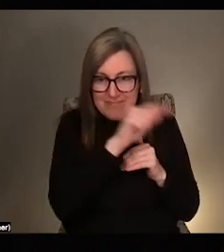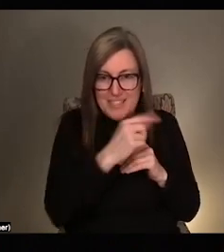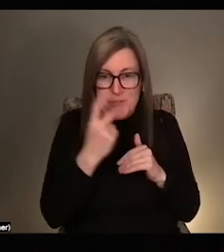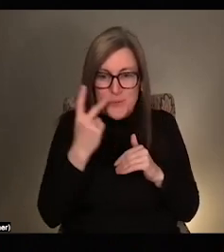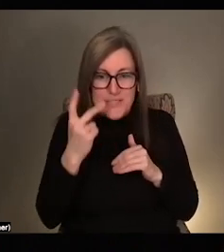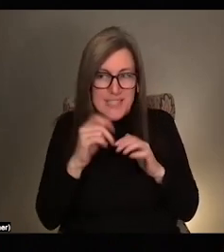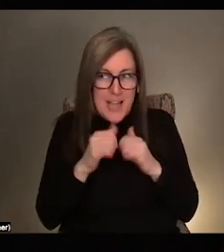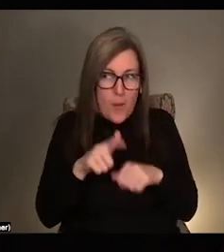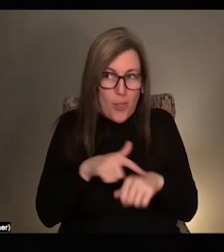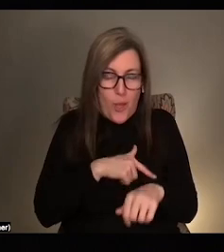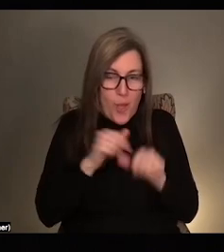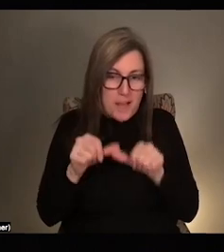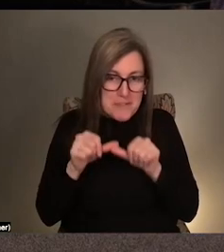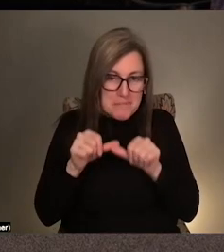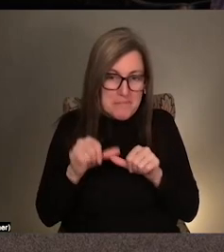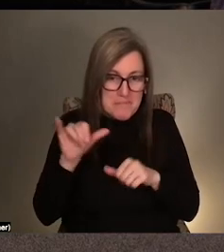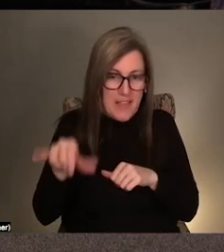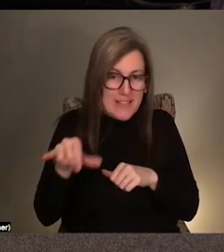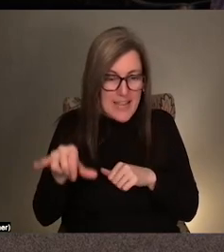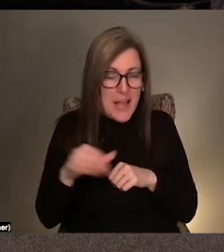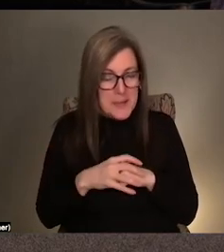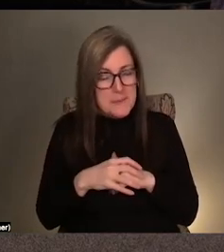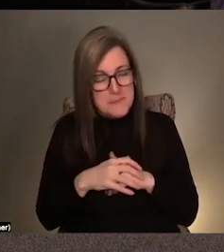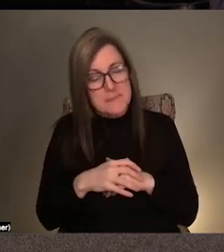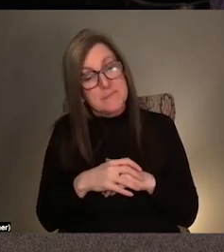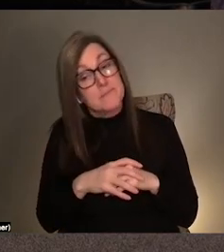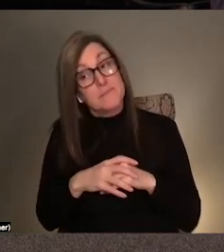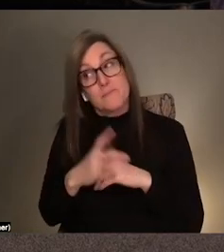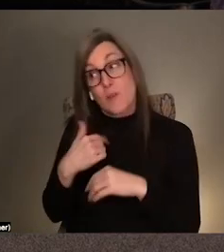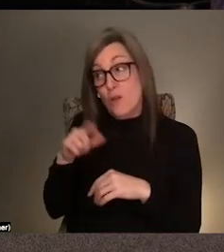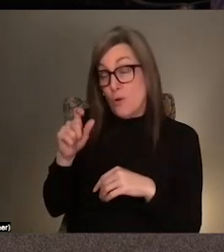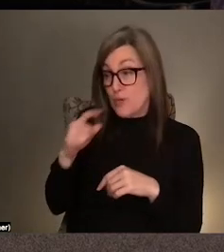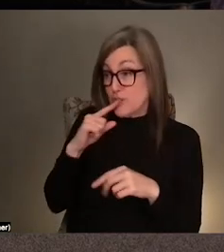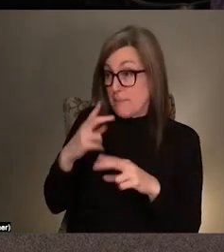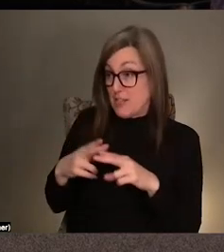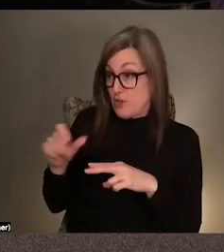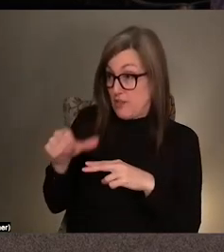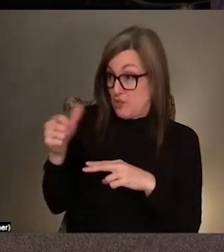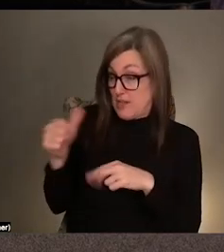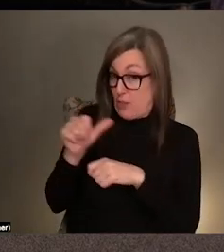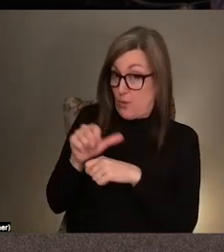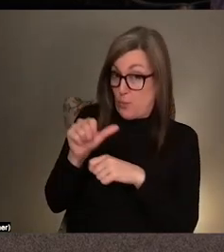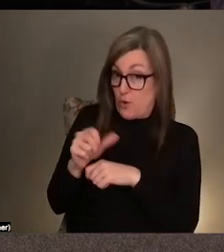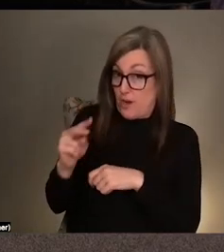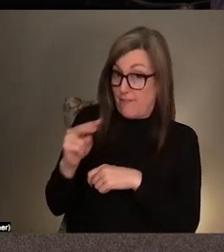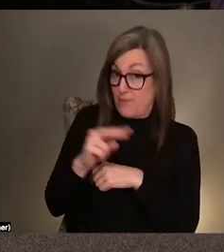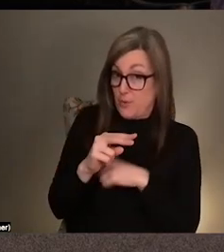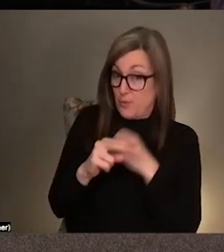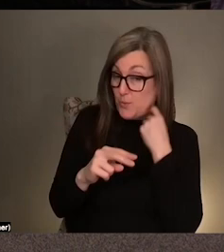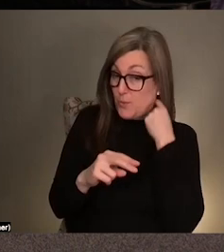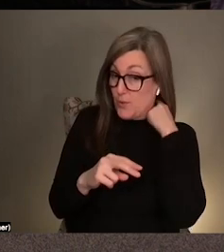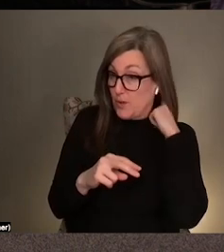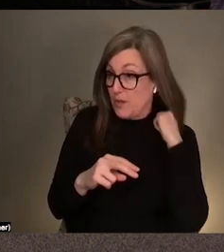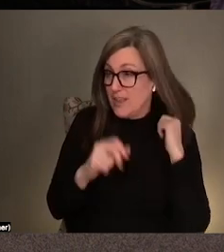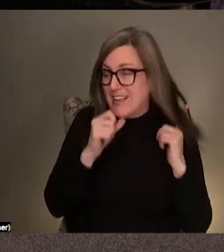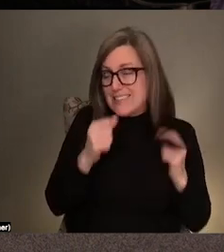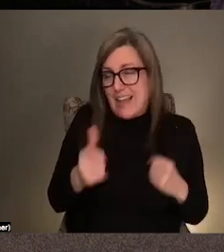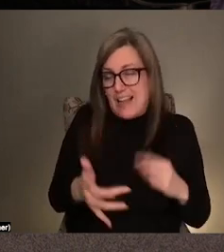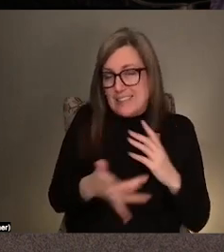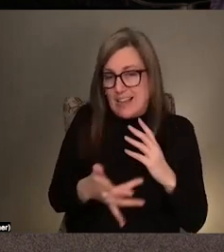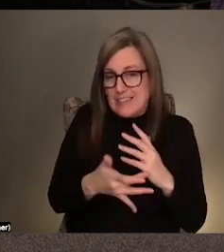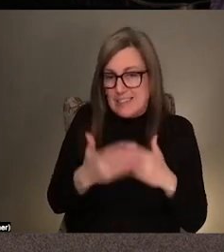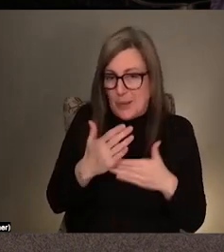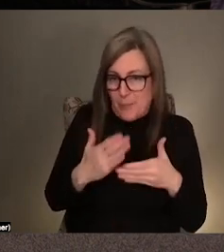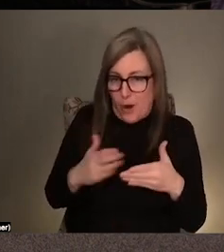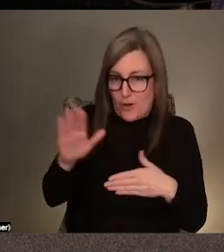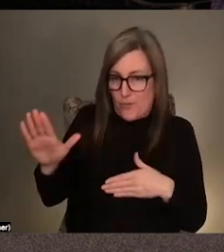last, basically. And we should also mention that there's another work on view, which is not technically part of long take, but